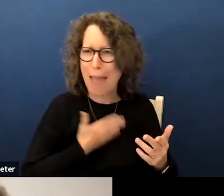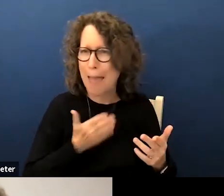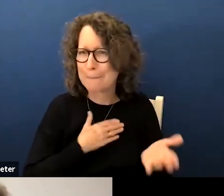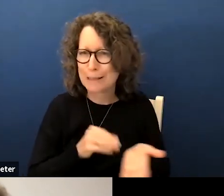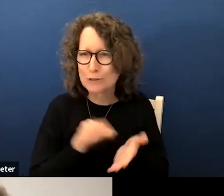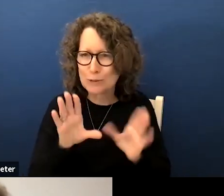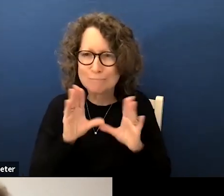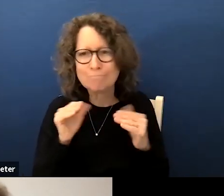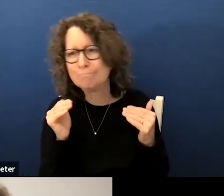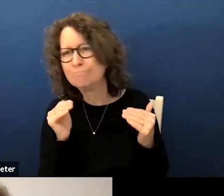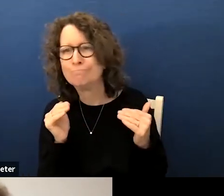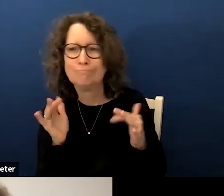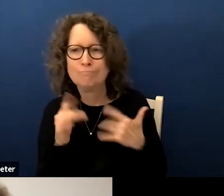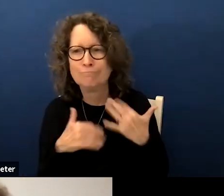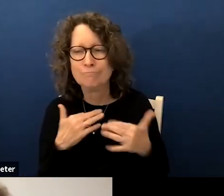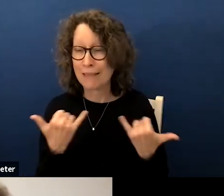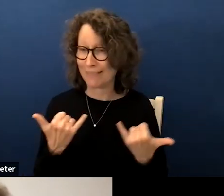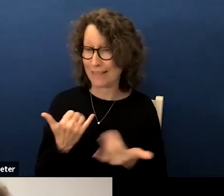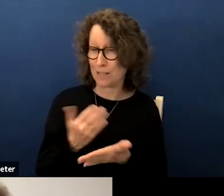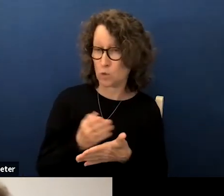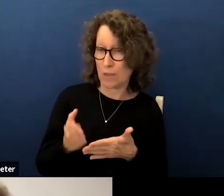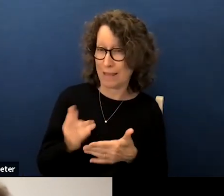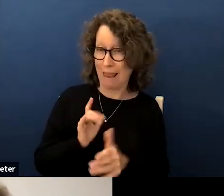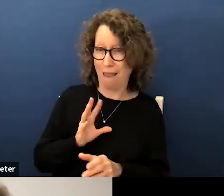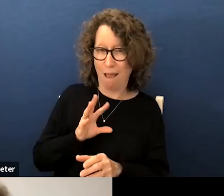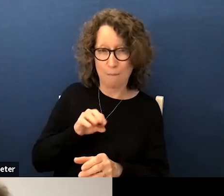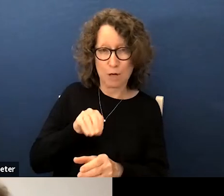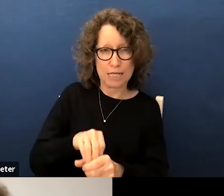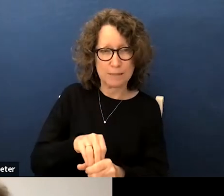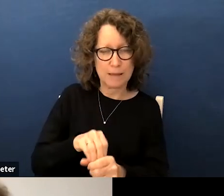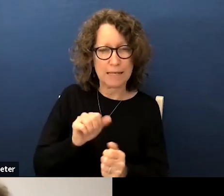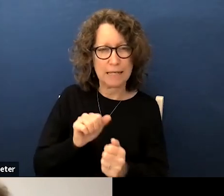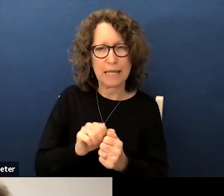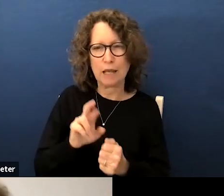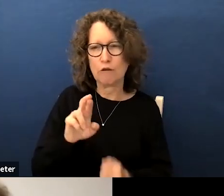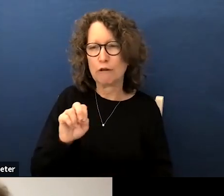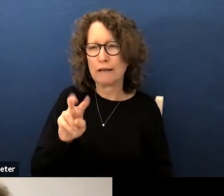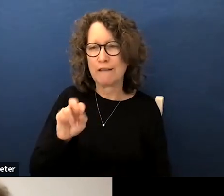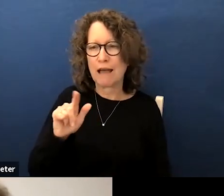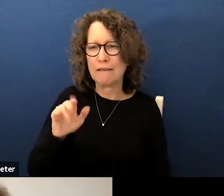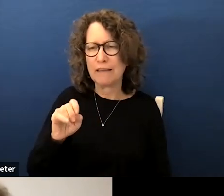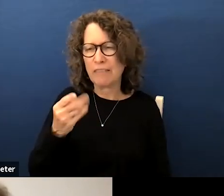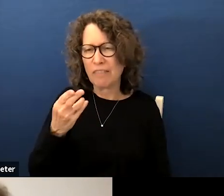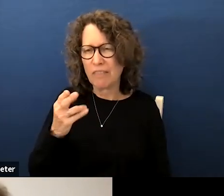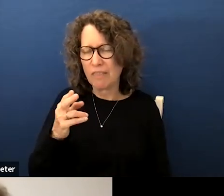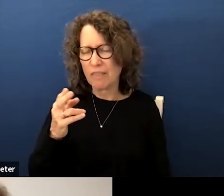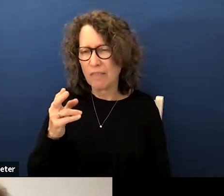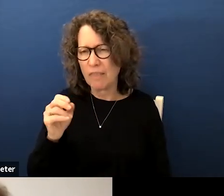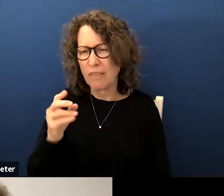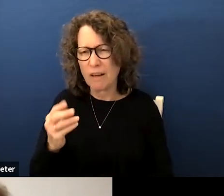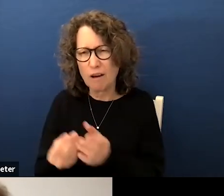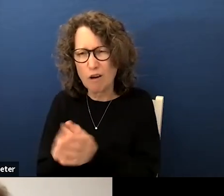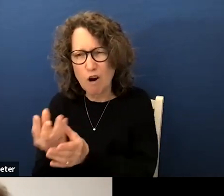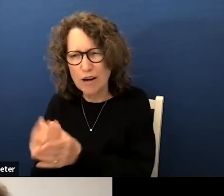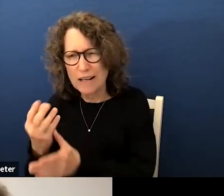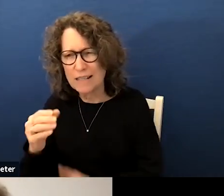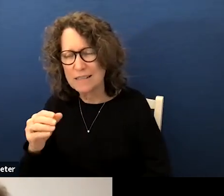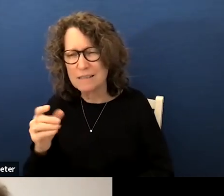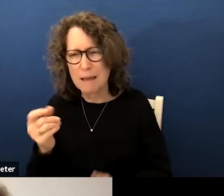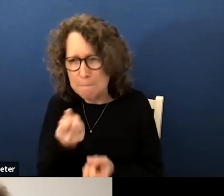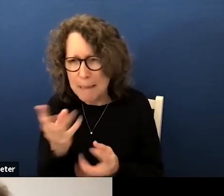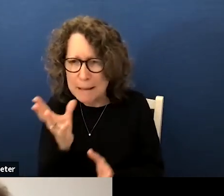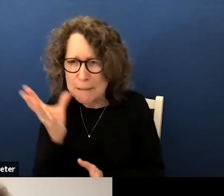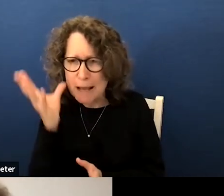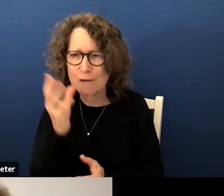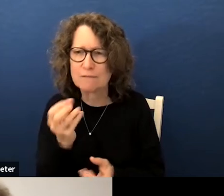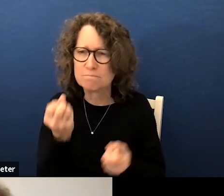this weekend I participated in in reviving the La Colina garden there were a lot of parents a